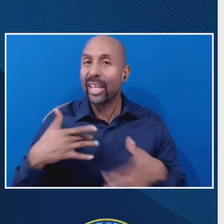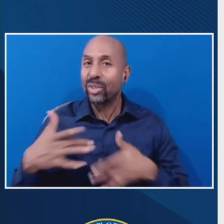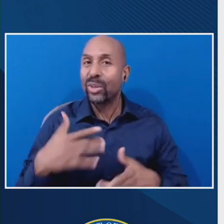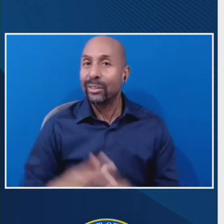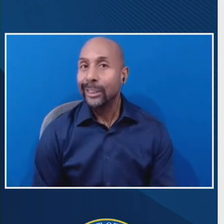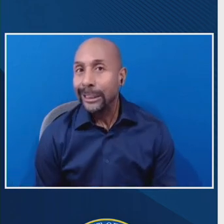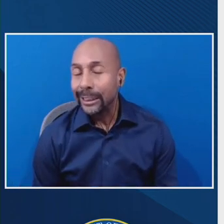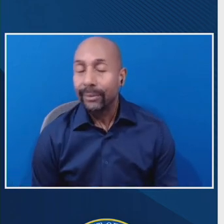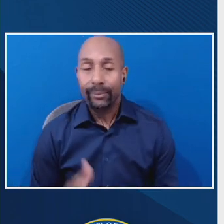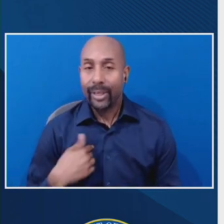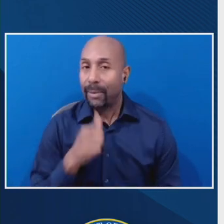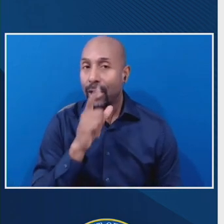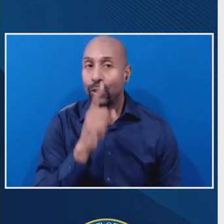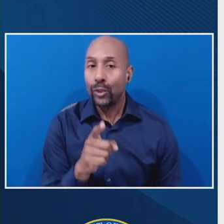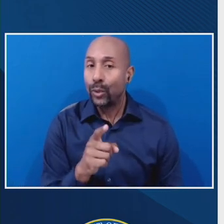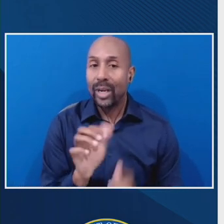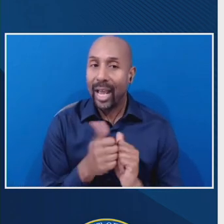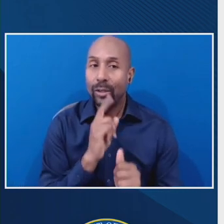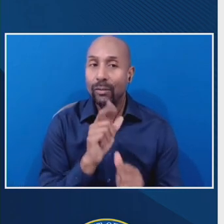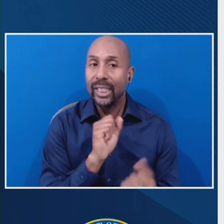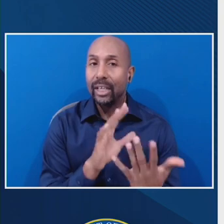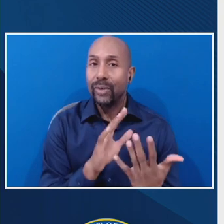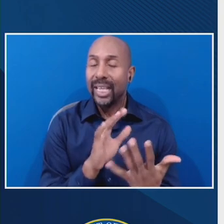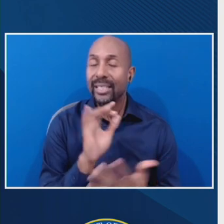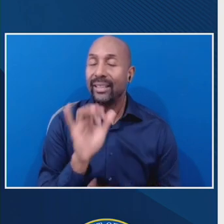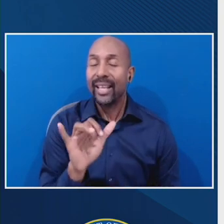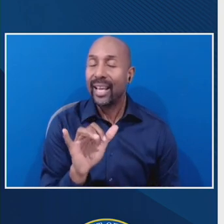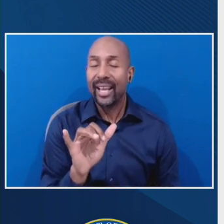how to address that. Um,